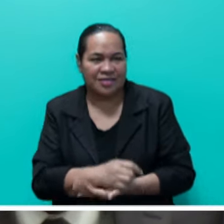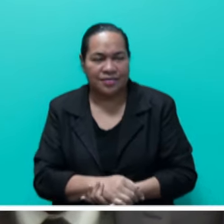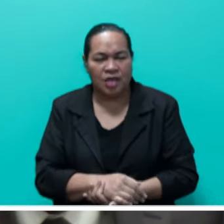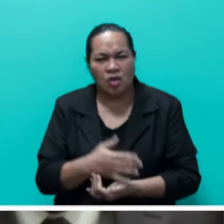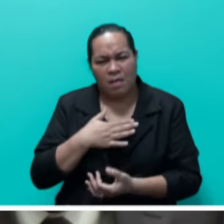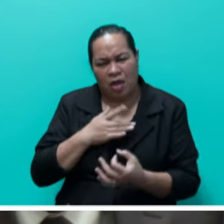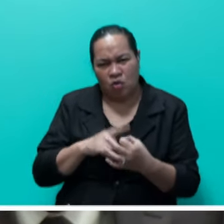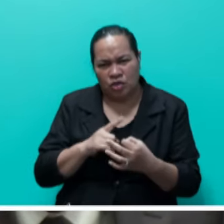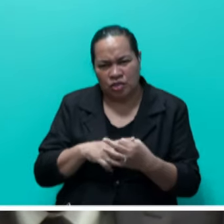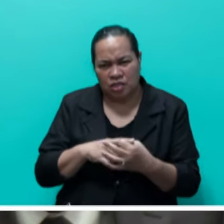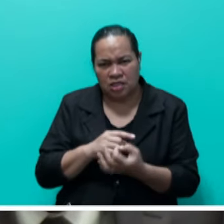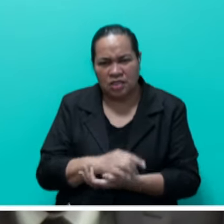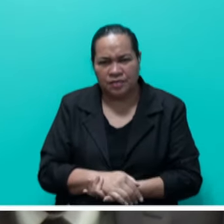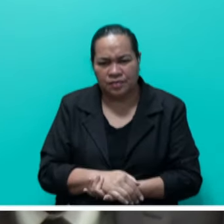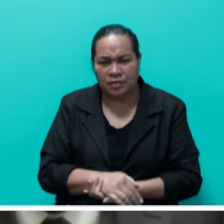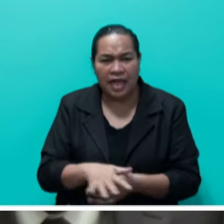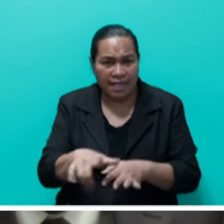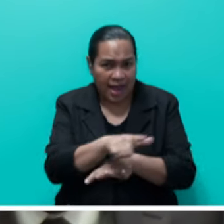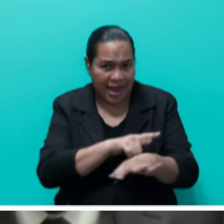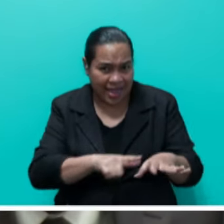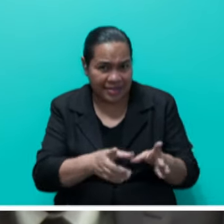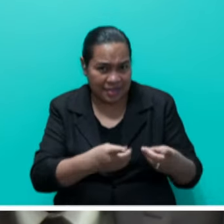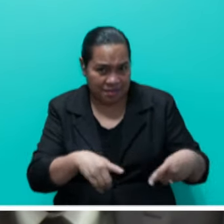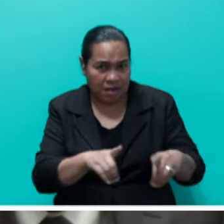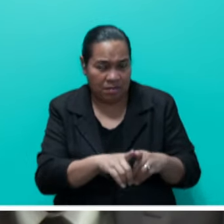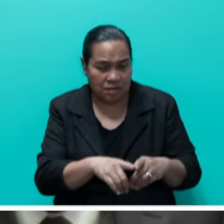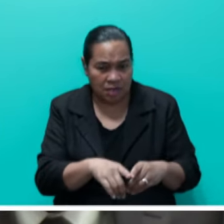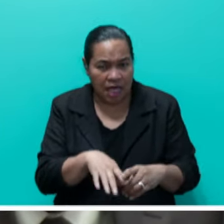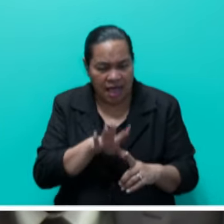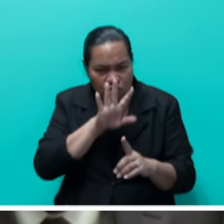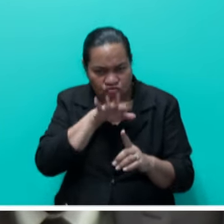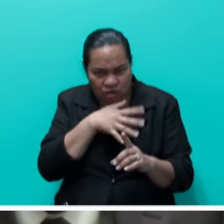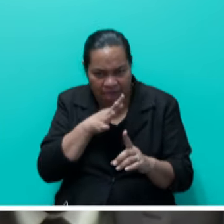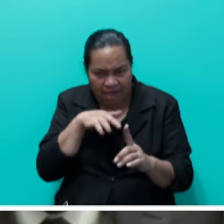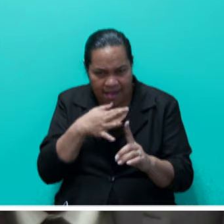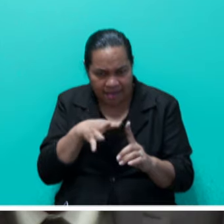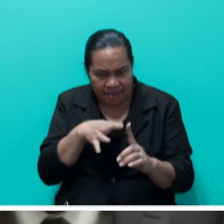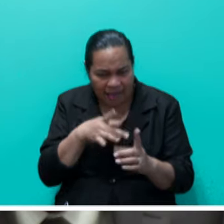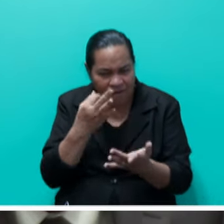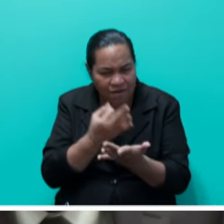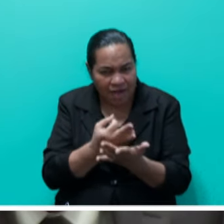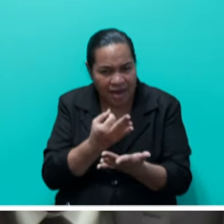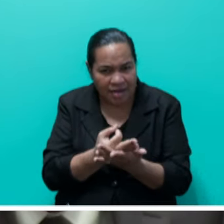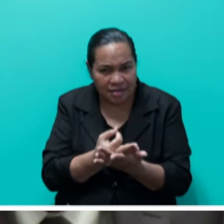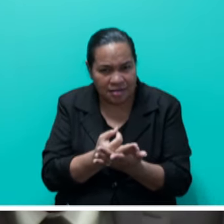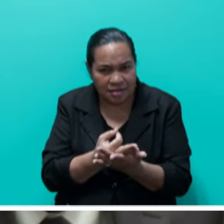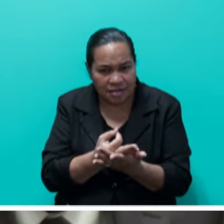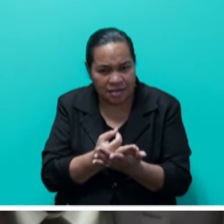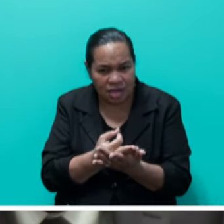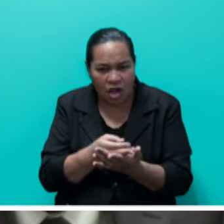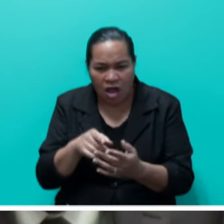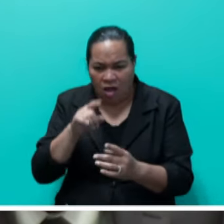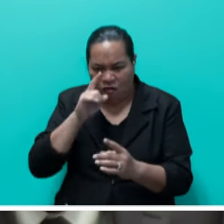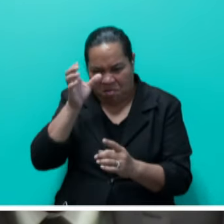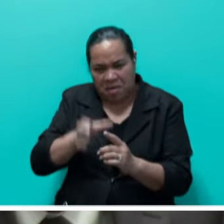Minister is whether the Lands Department screen or check the financial status of